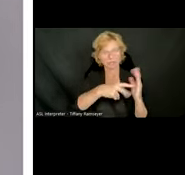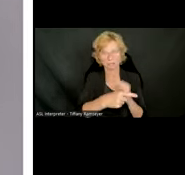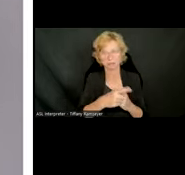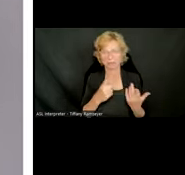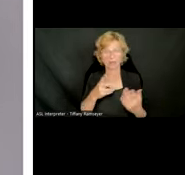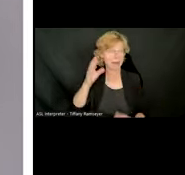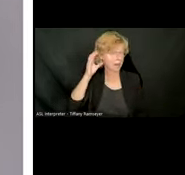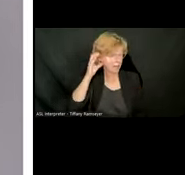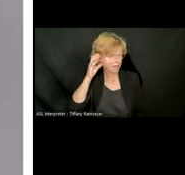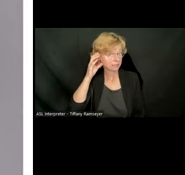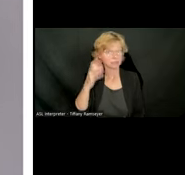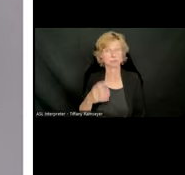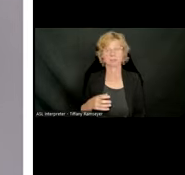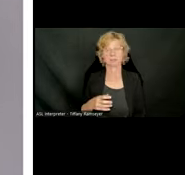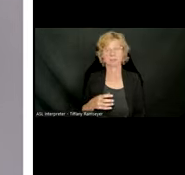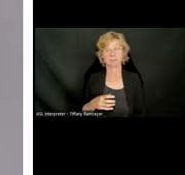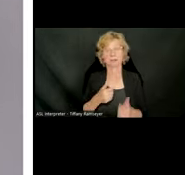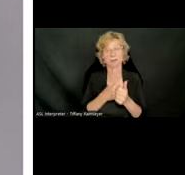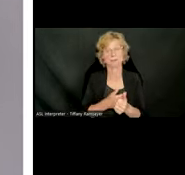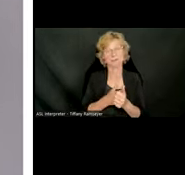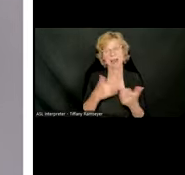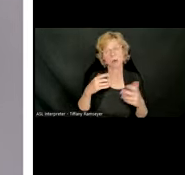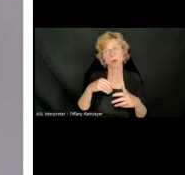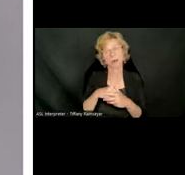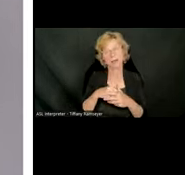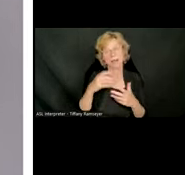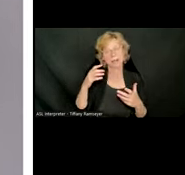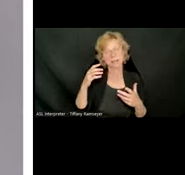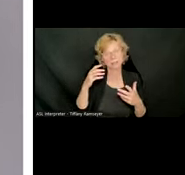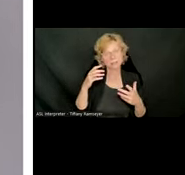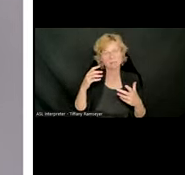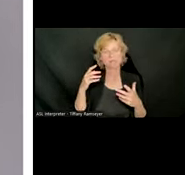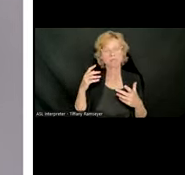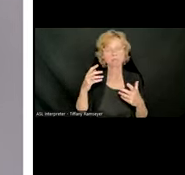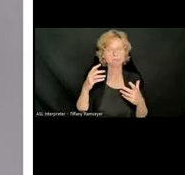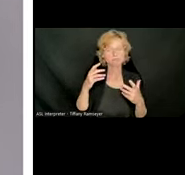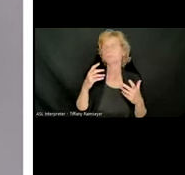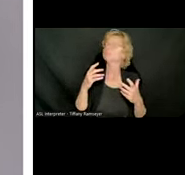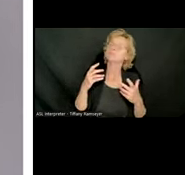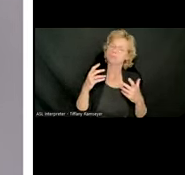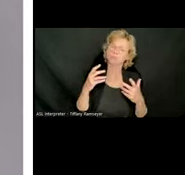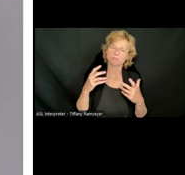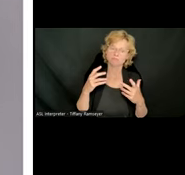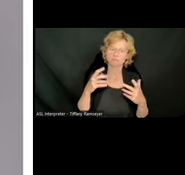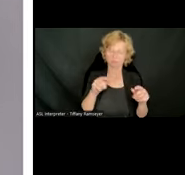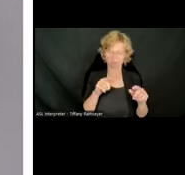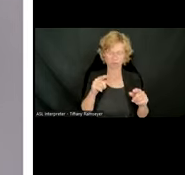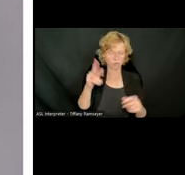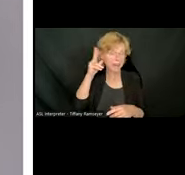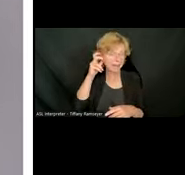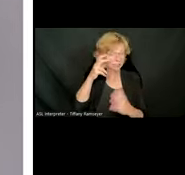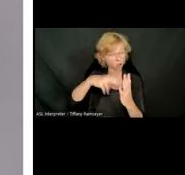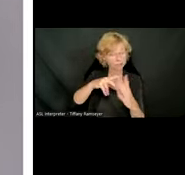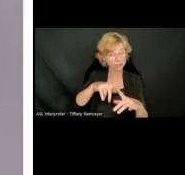books and highlighted karaoke style. So you can imagine highlighting the word as it says the word so that the students can actually follow